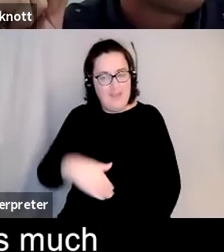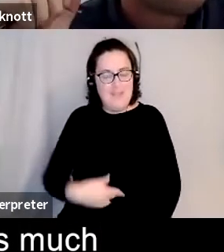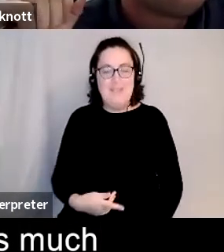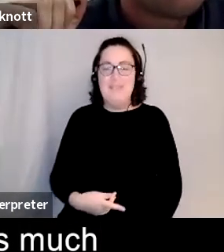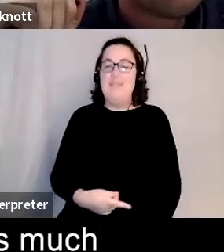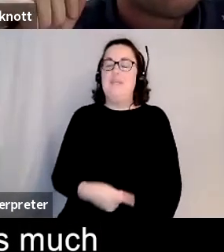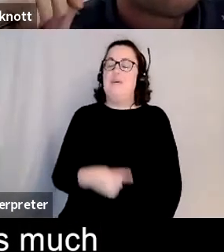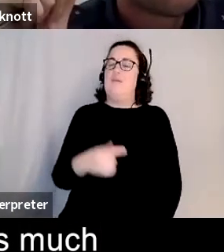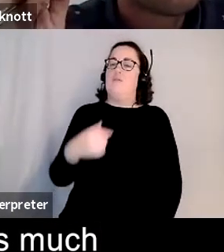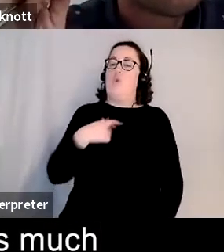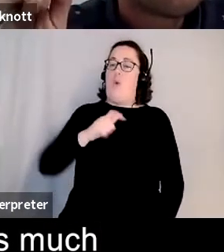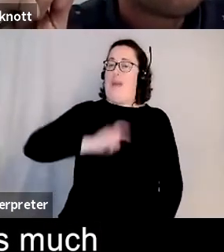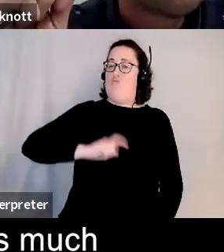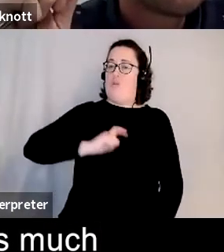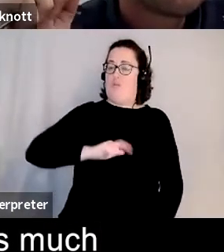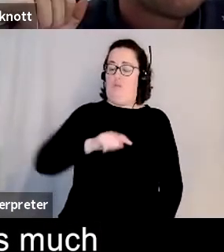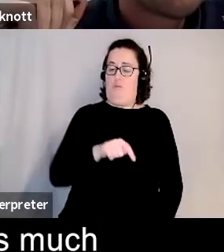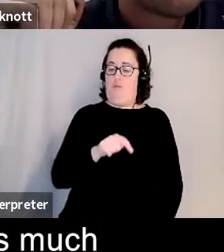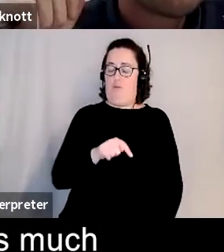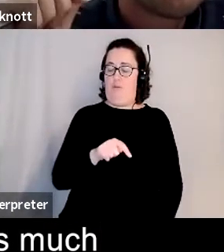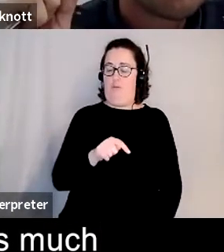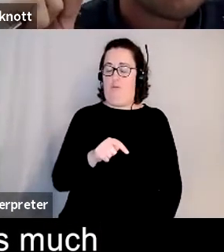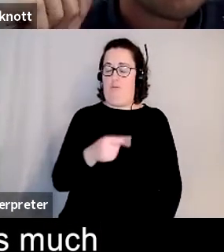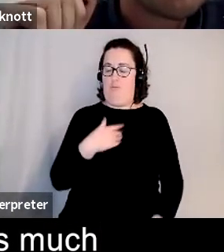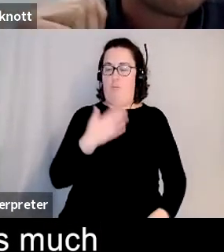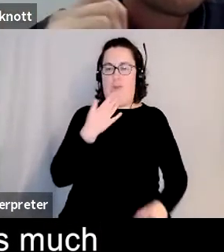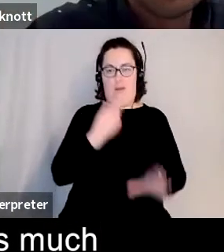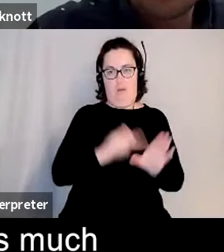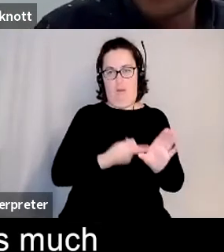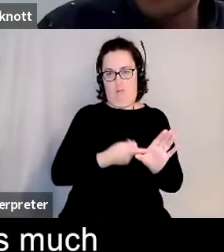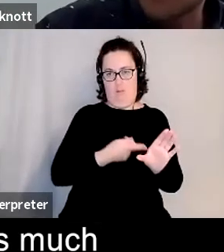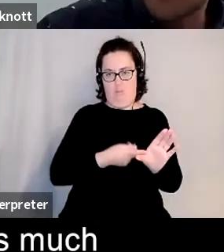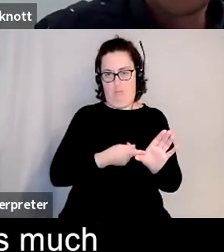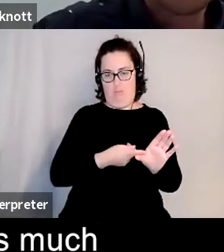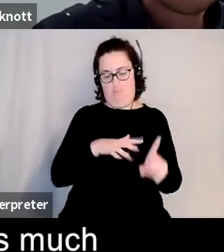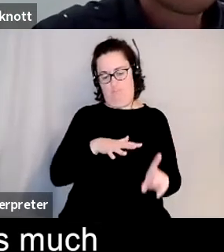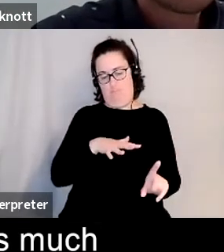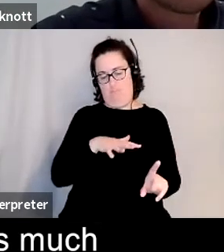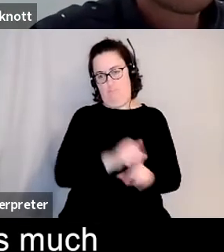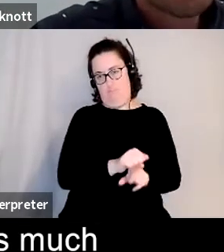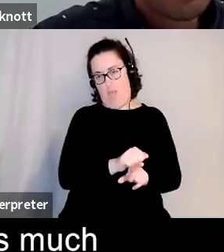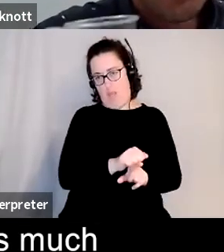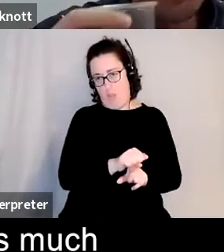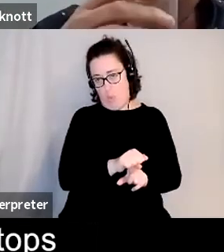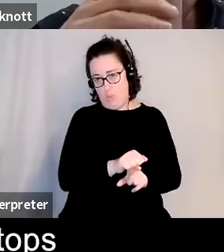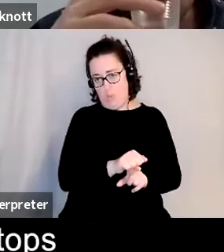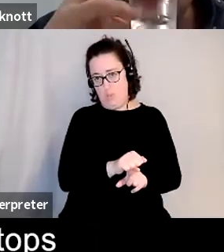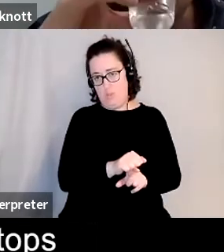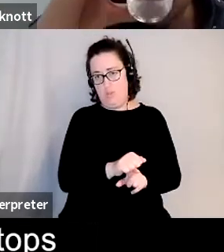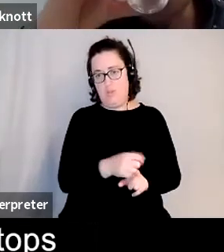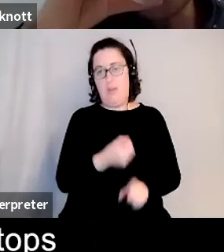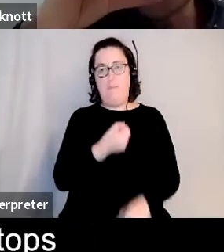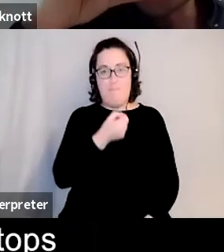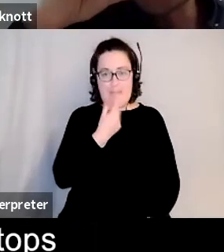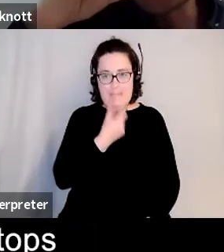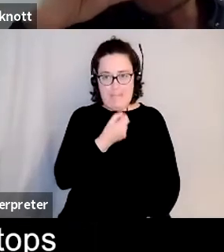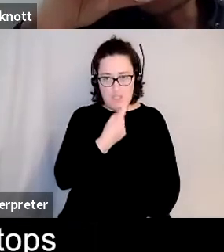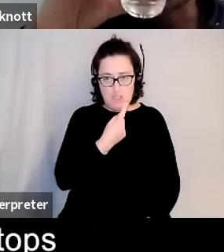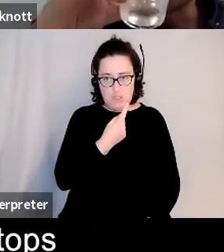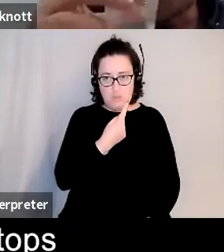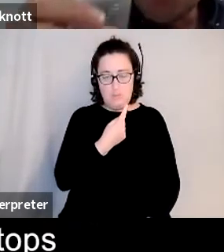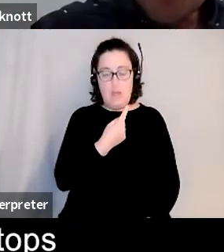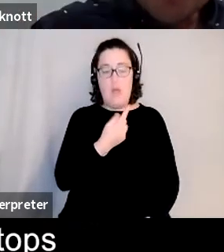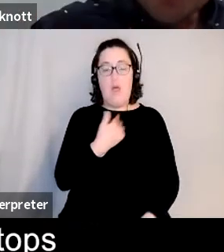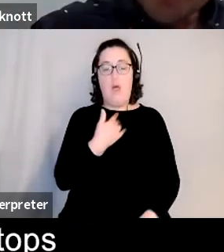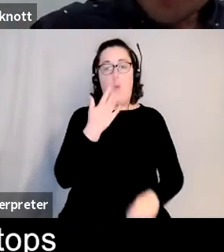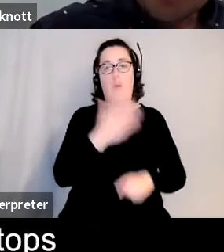character who when she was much younger was diagnosed and was put on medication and the medication stops working